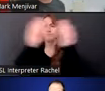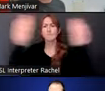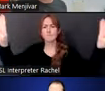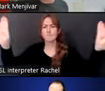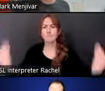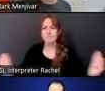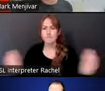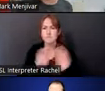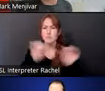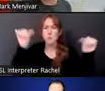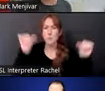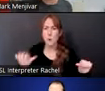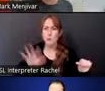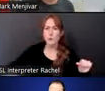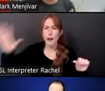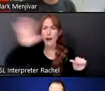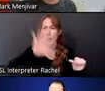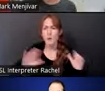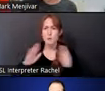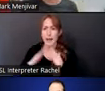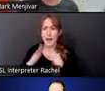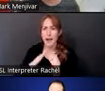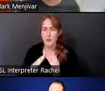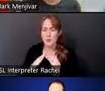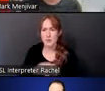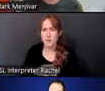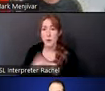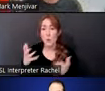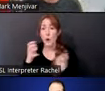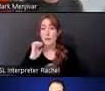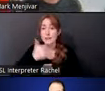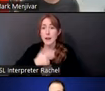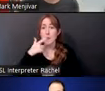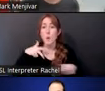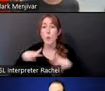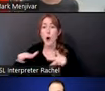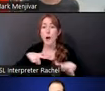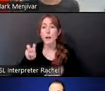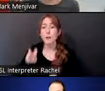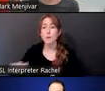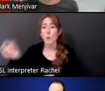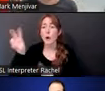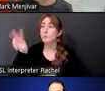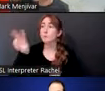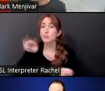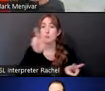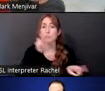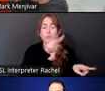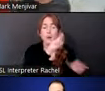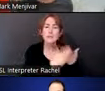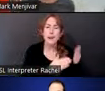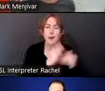the original idea was to create like a whole walking tour. Some of the buildings that we were hoping to use, we were not able to get permission.